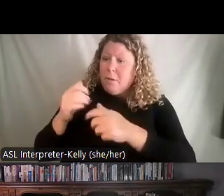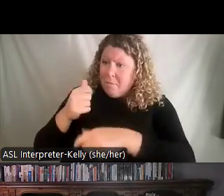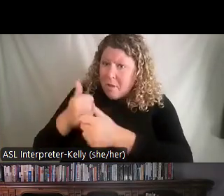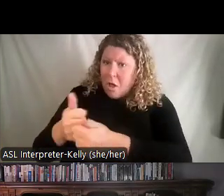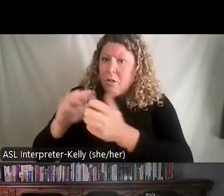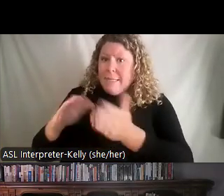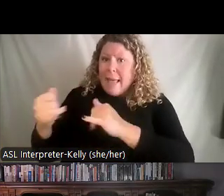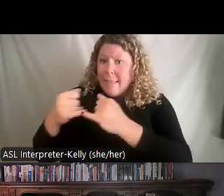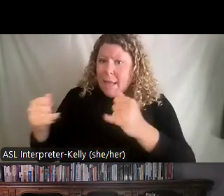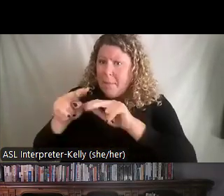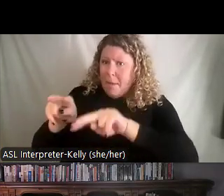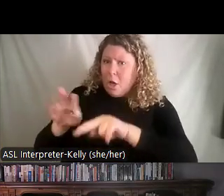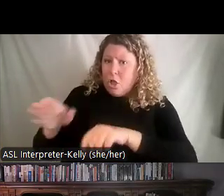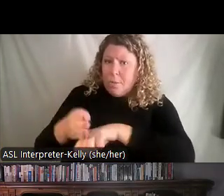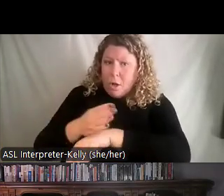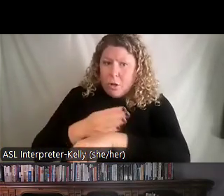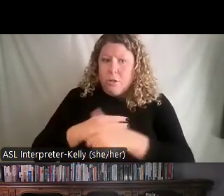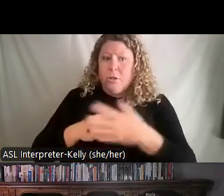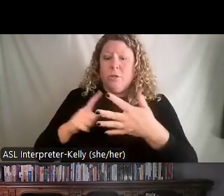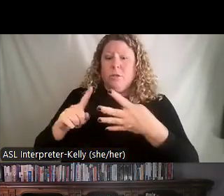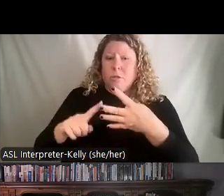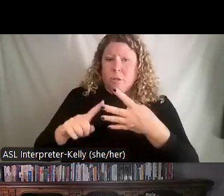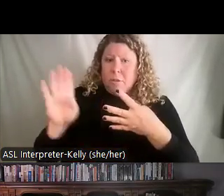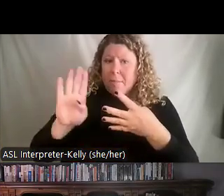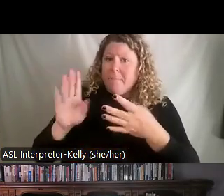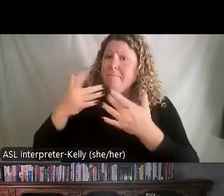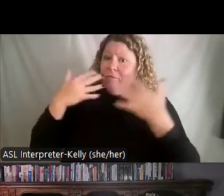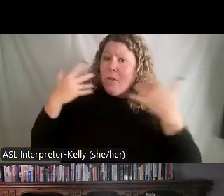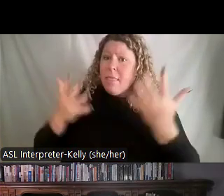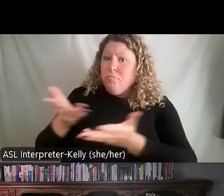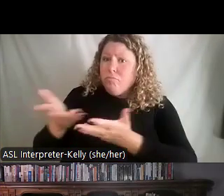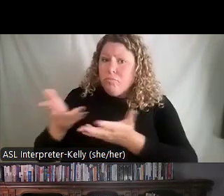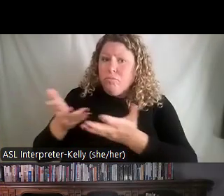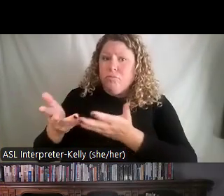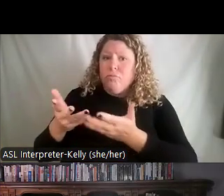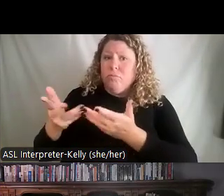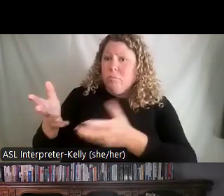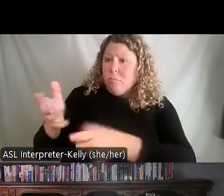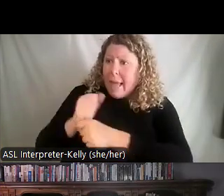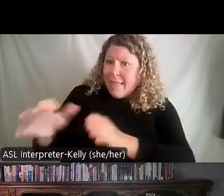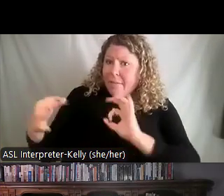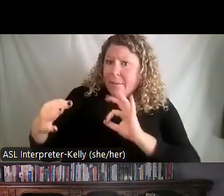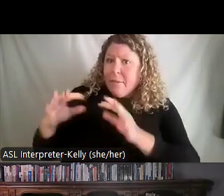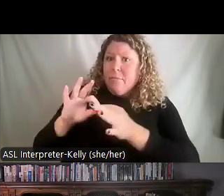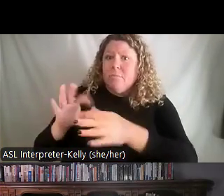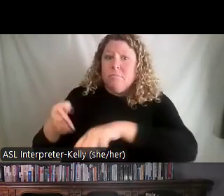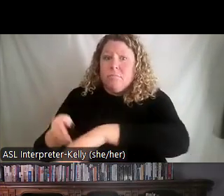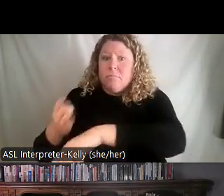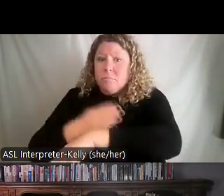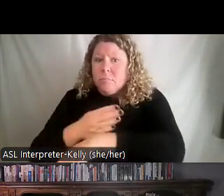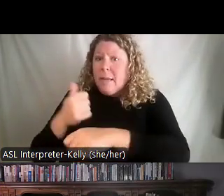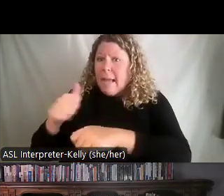then monitor their progress? Do you B, engage in friendly interaction, get their feedback on improvement ideas, incorporate recommendations,